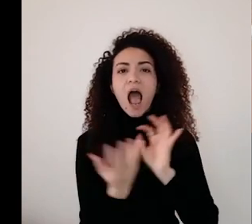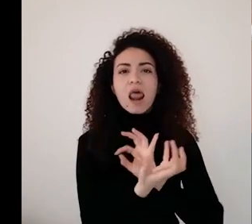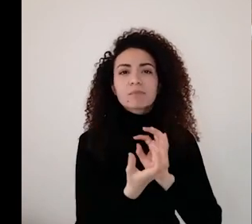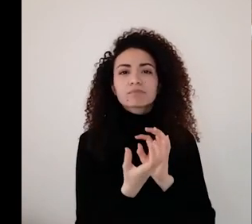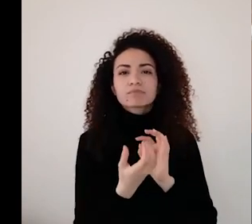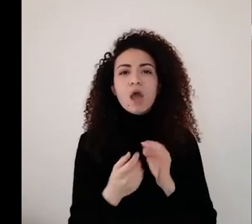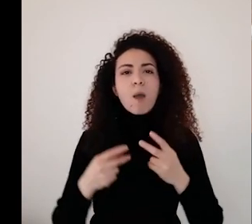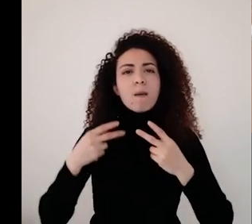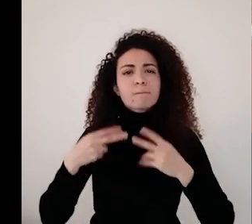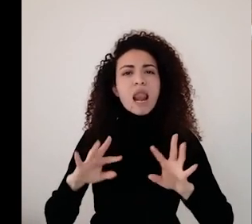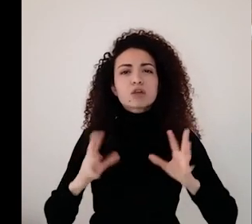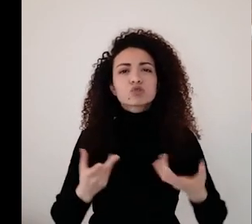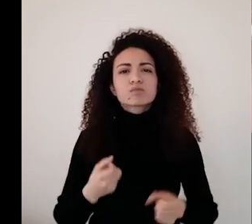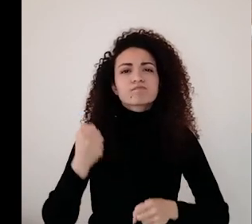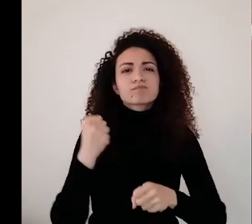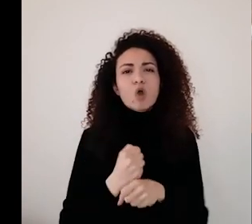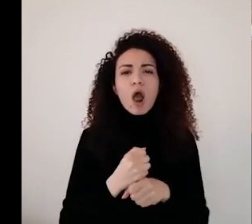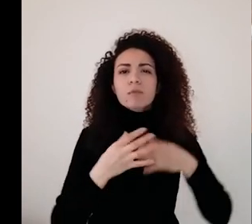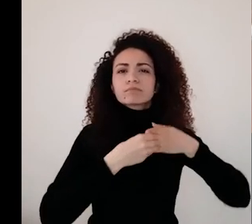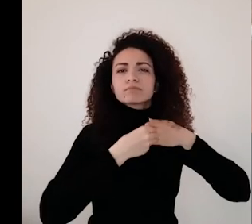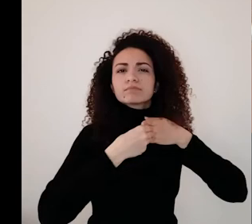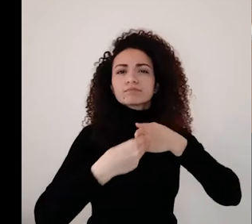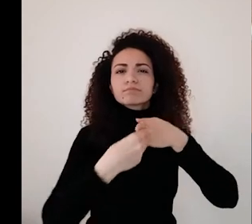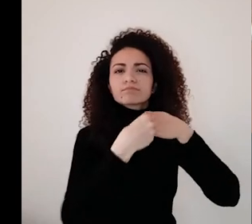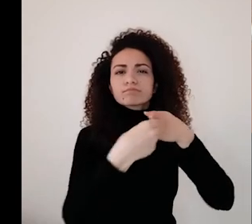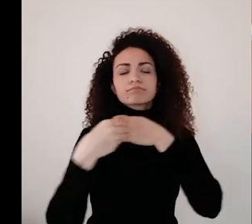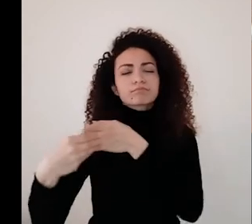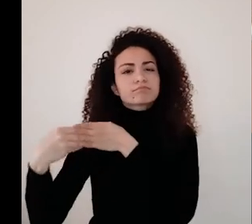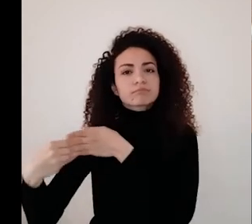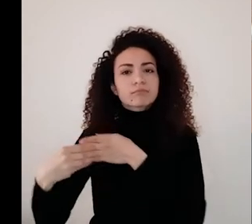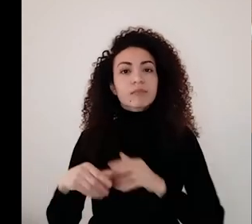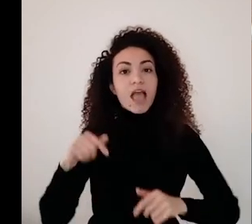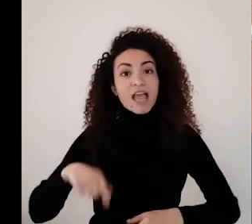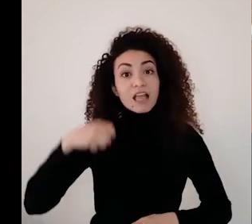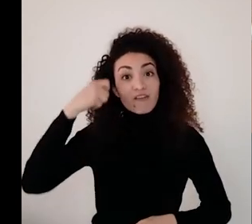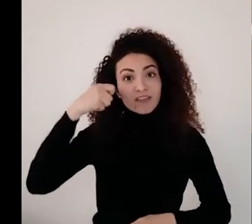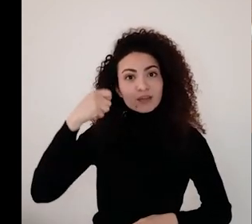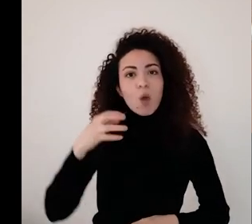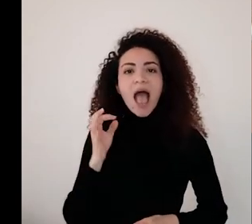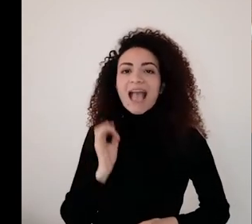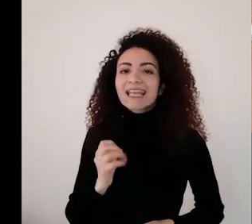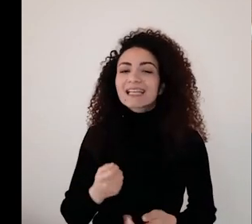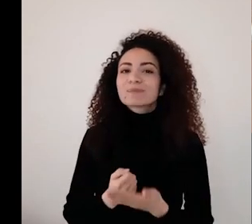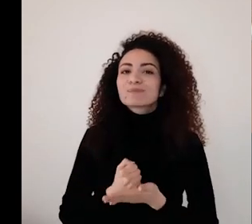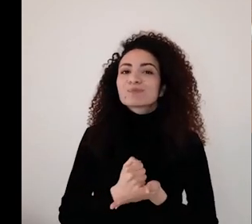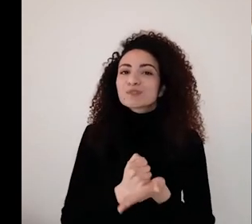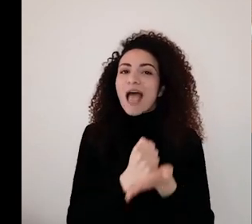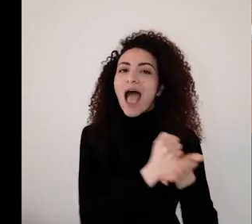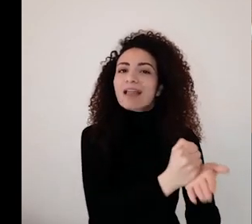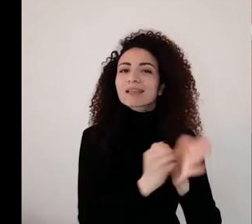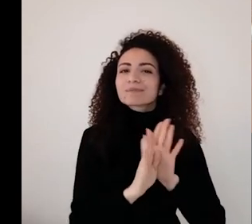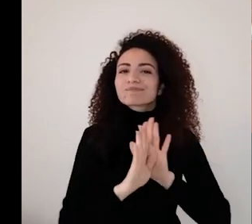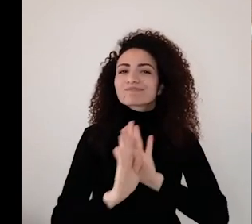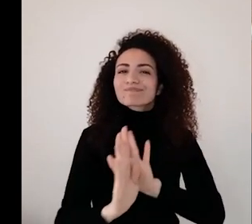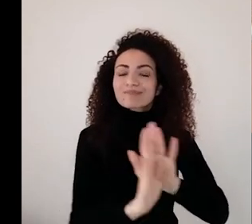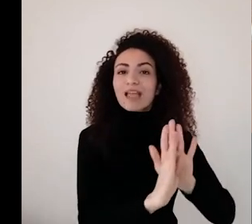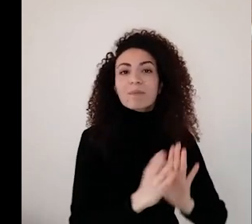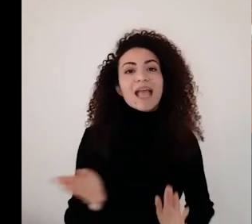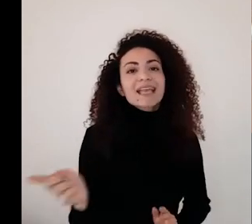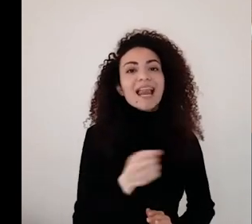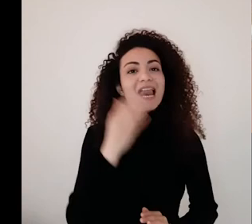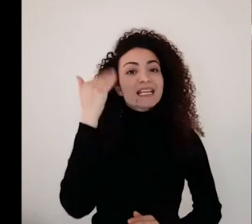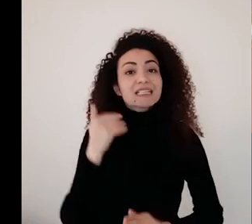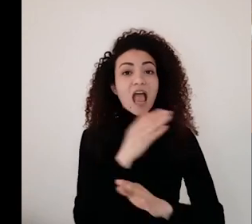taking their rightful place as leaders. And this MOOC, I think will assist all women with all types of